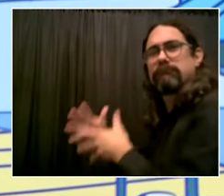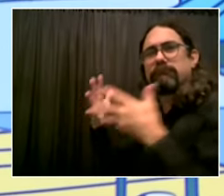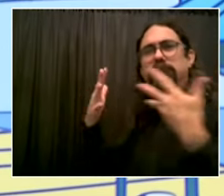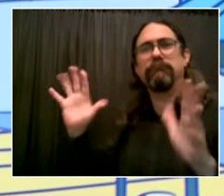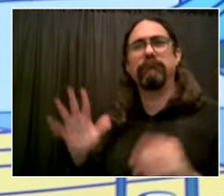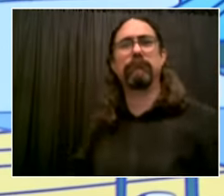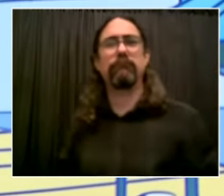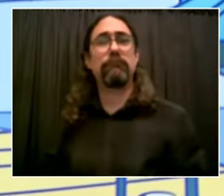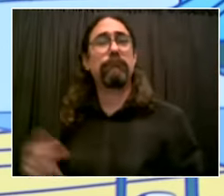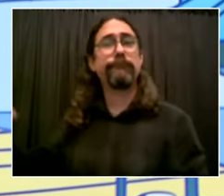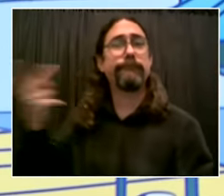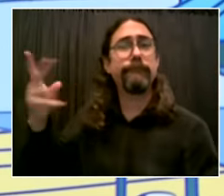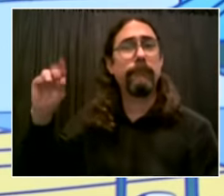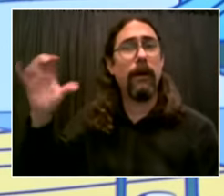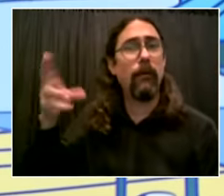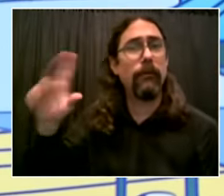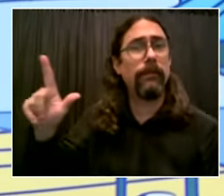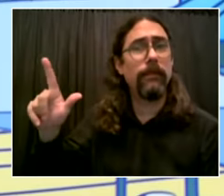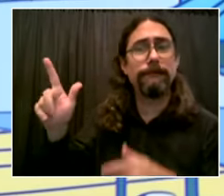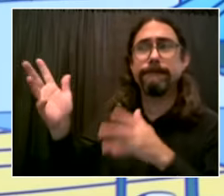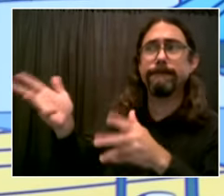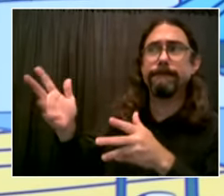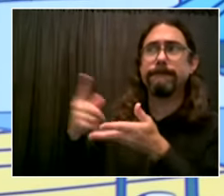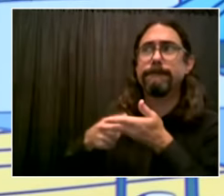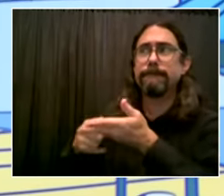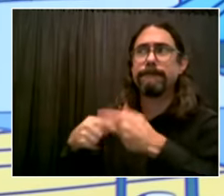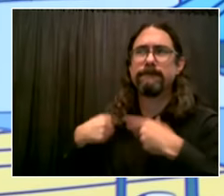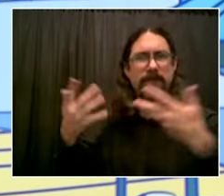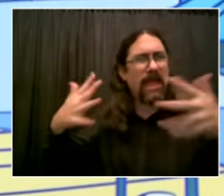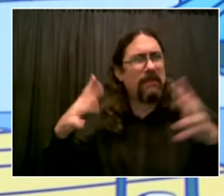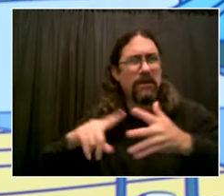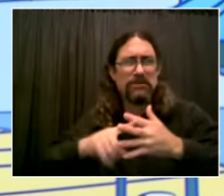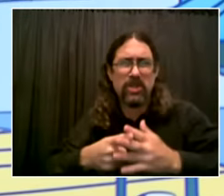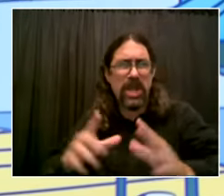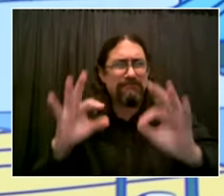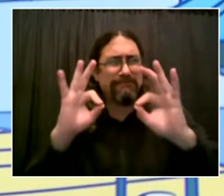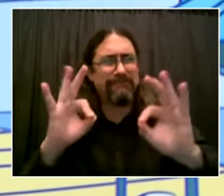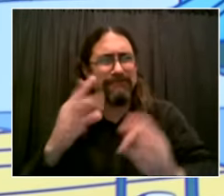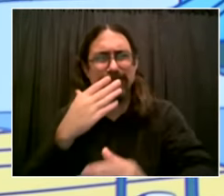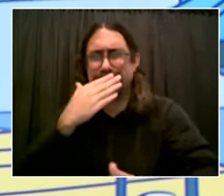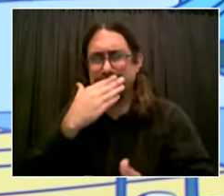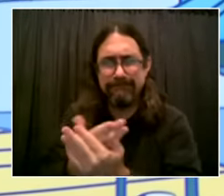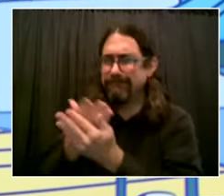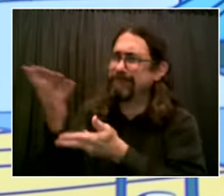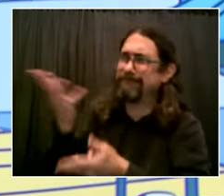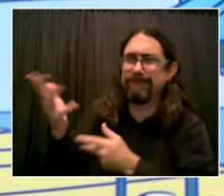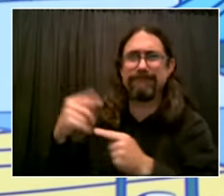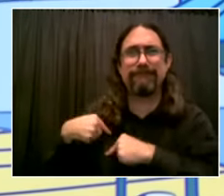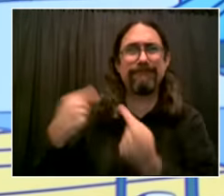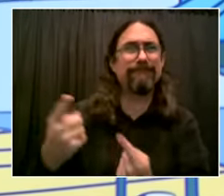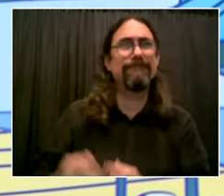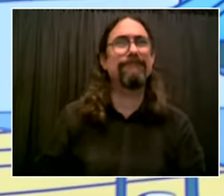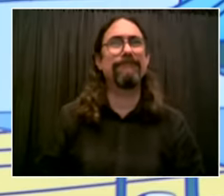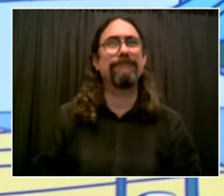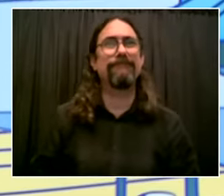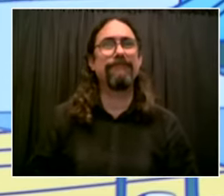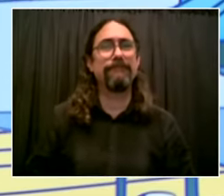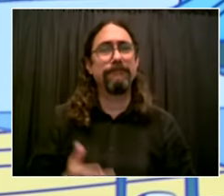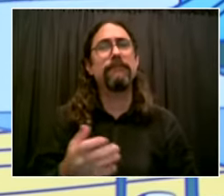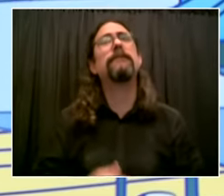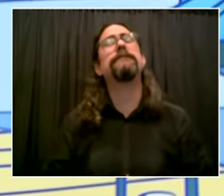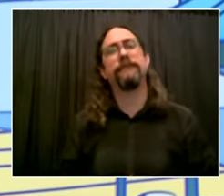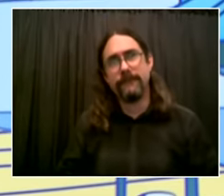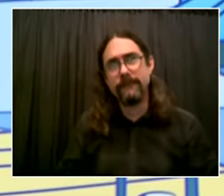uh mr mayor do you think that uh governor hoku uh has the power to